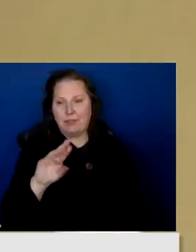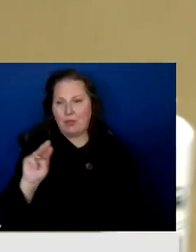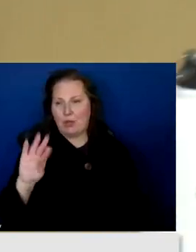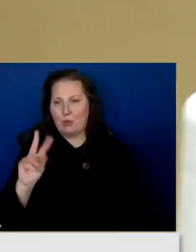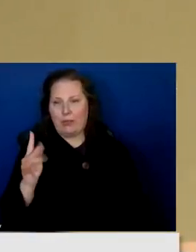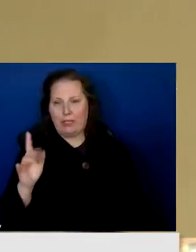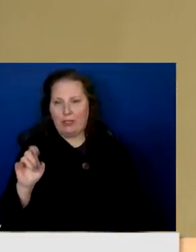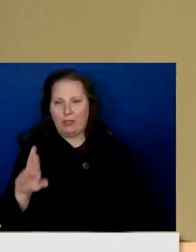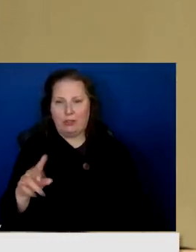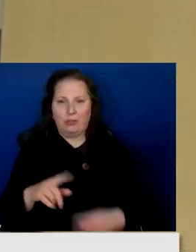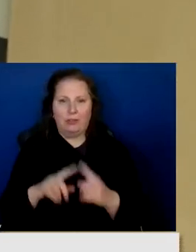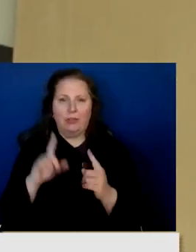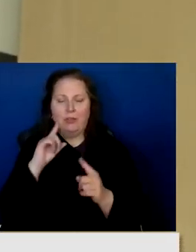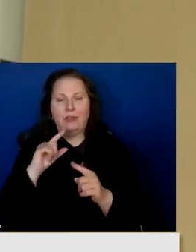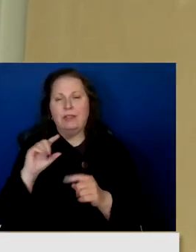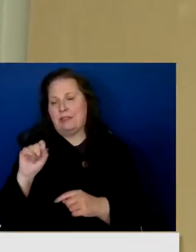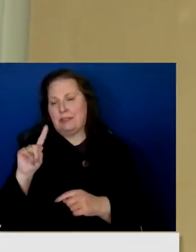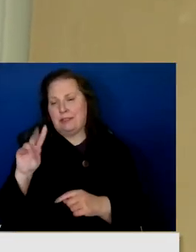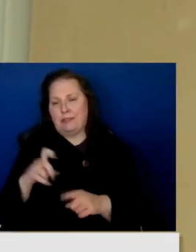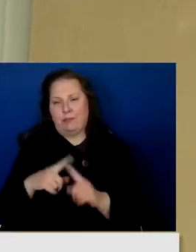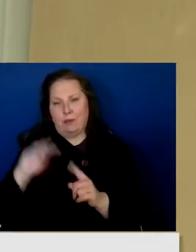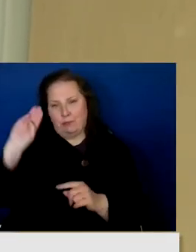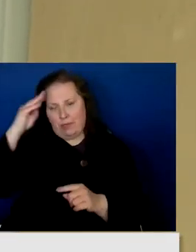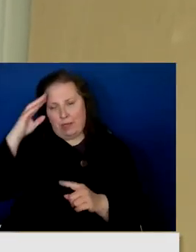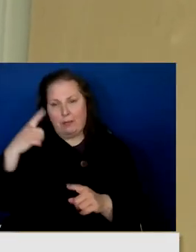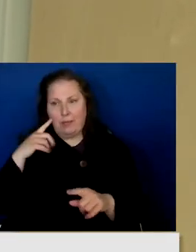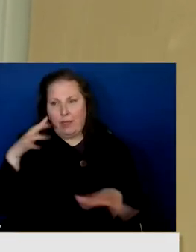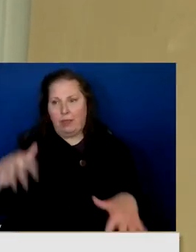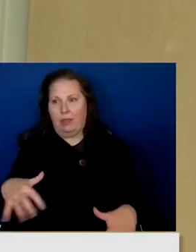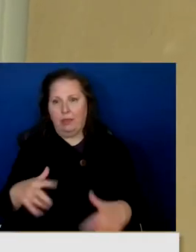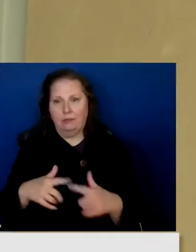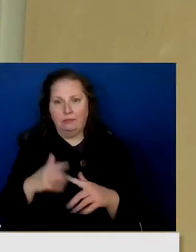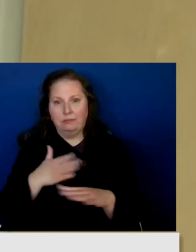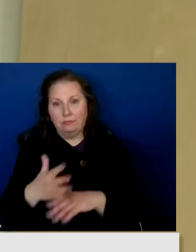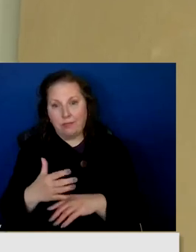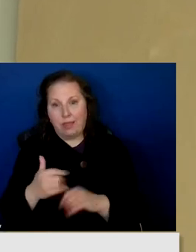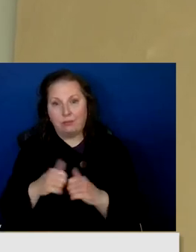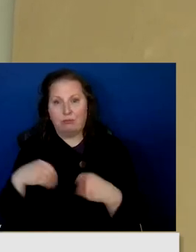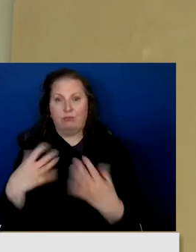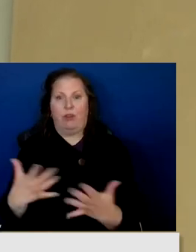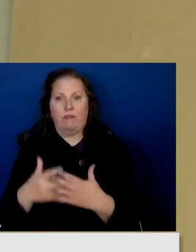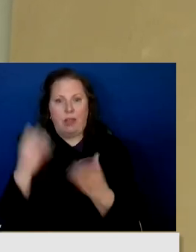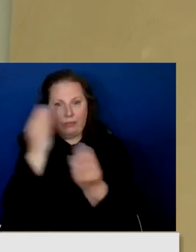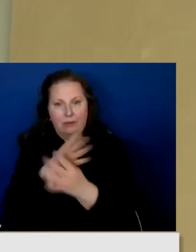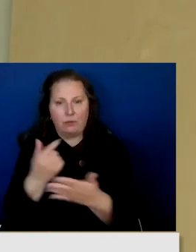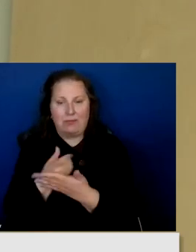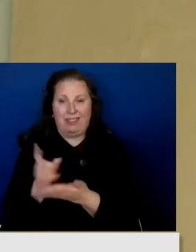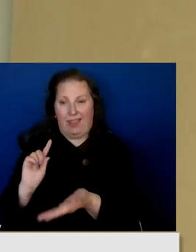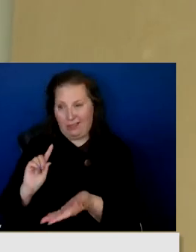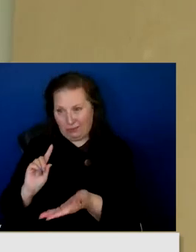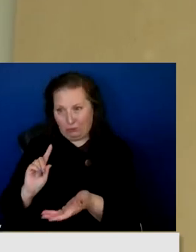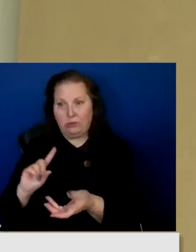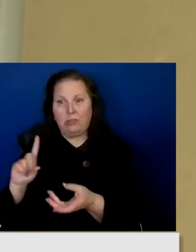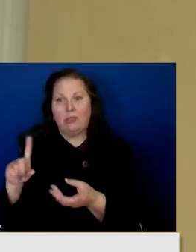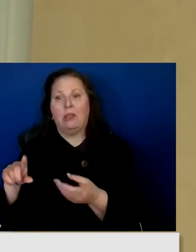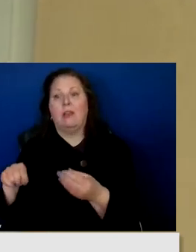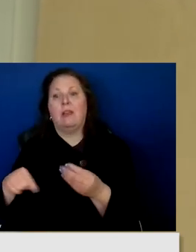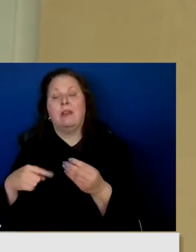Steve Whitaker from up there. I'm a bit dumbfounded that even after having provided the information a week ago about the